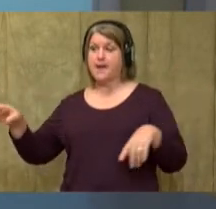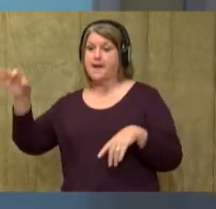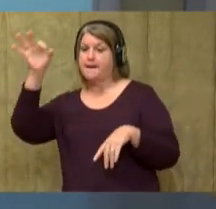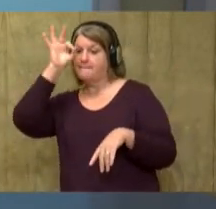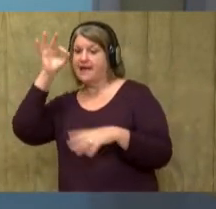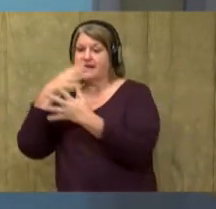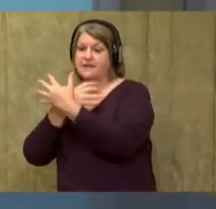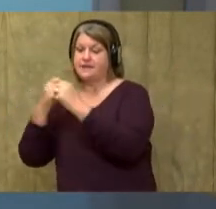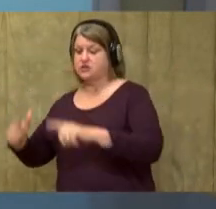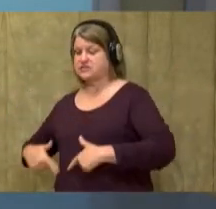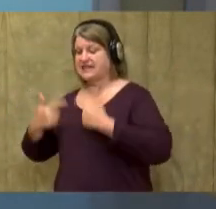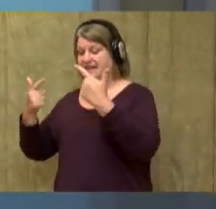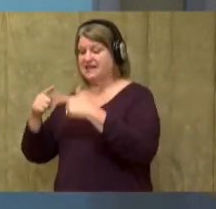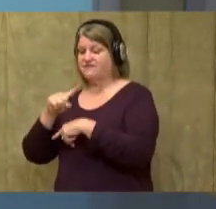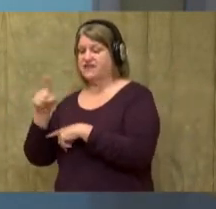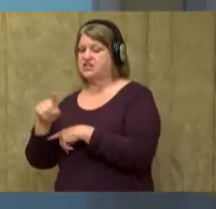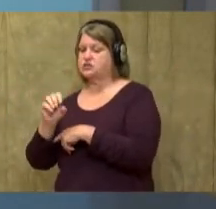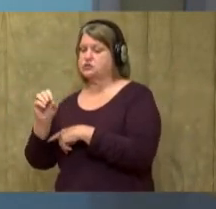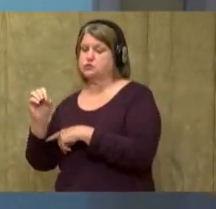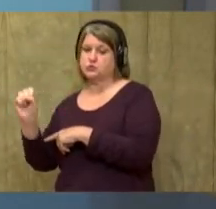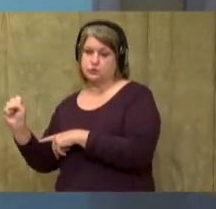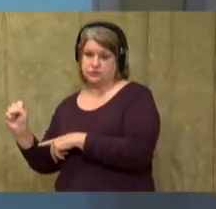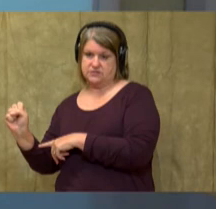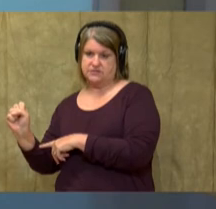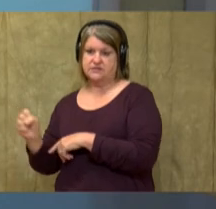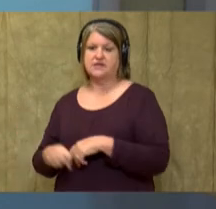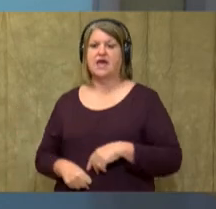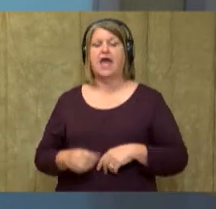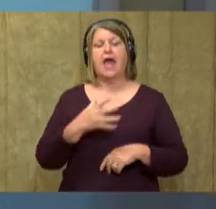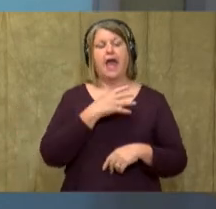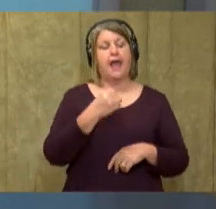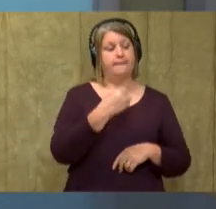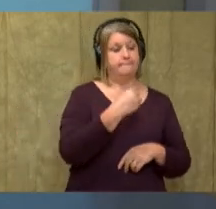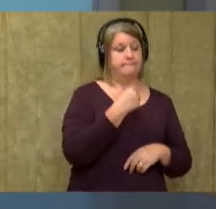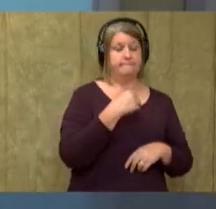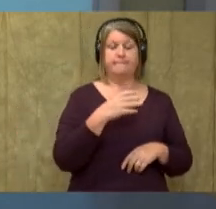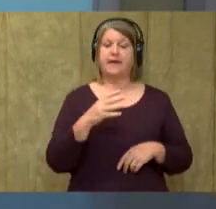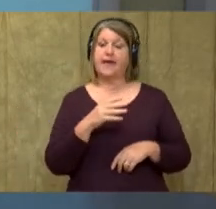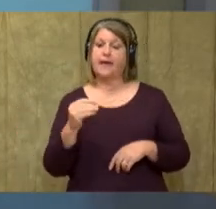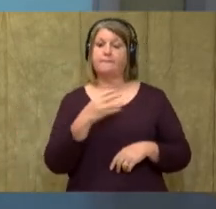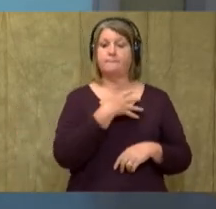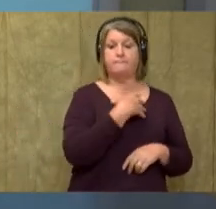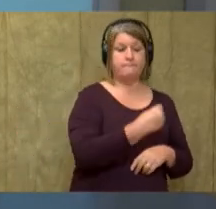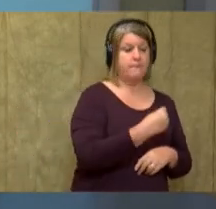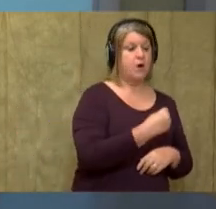and polar bears live in places that are cold.